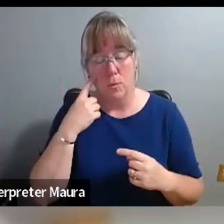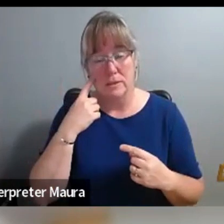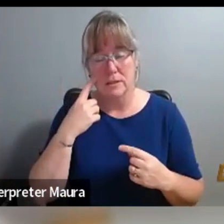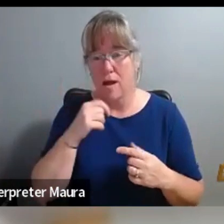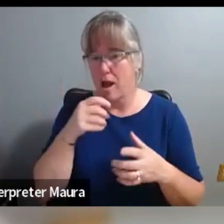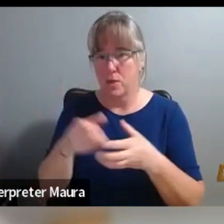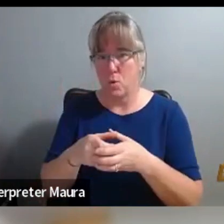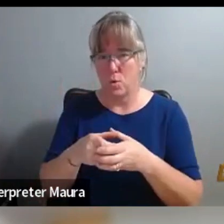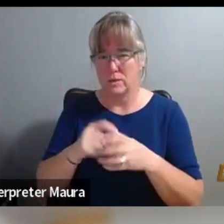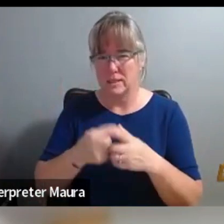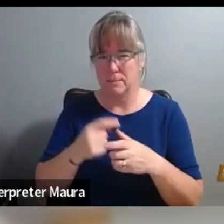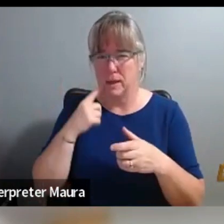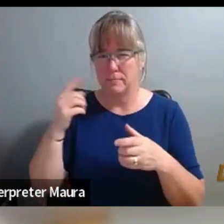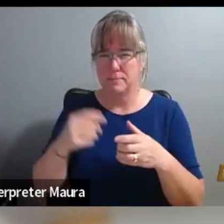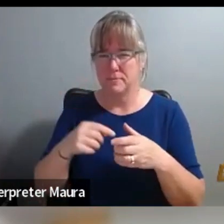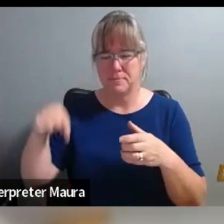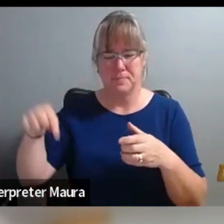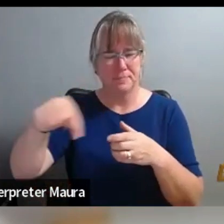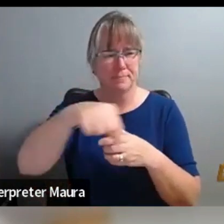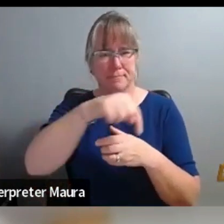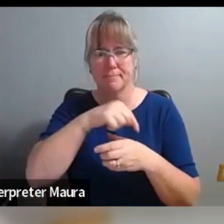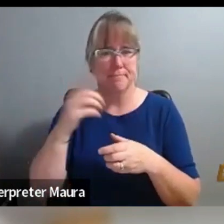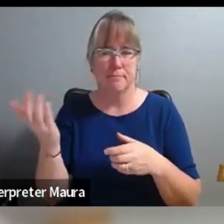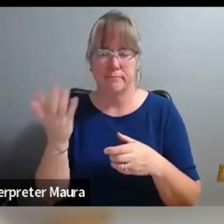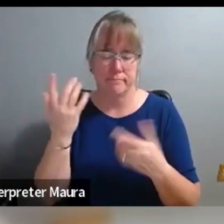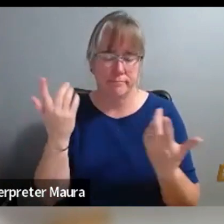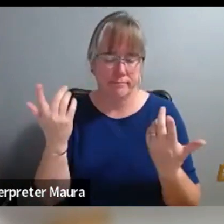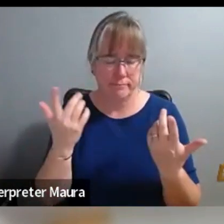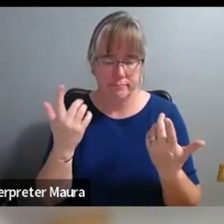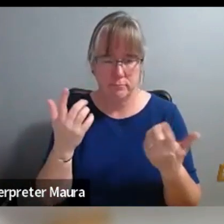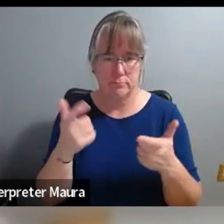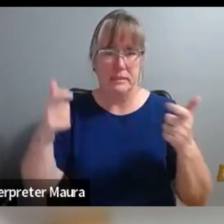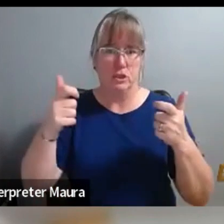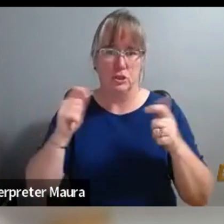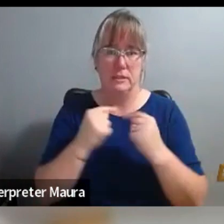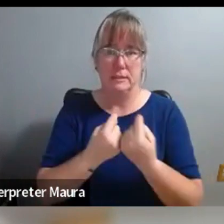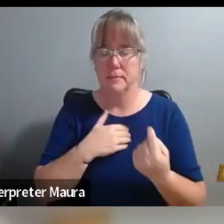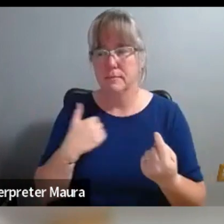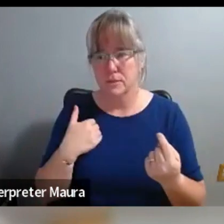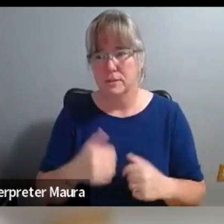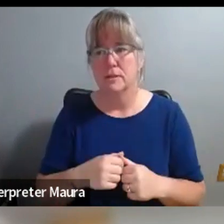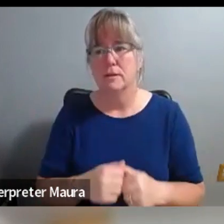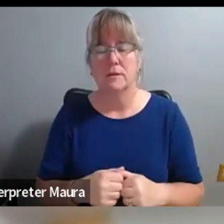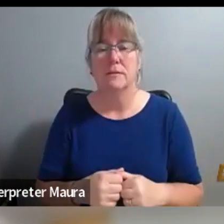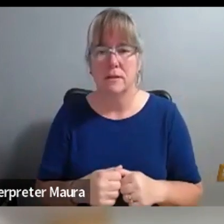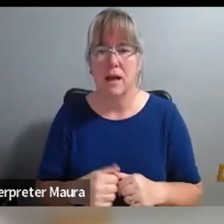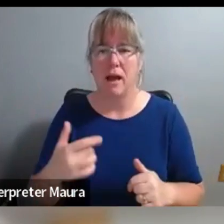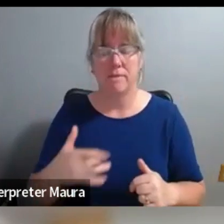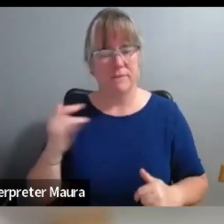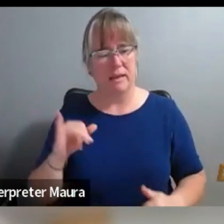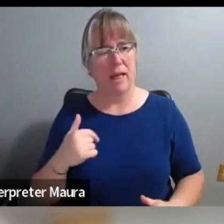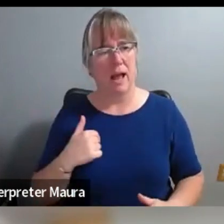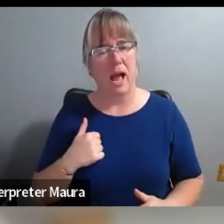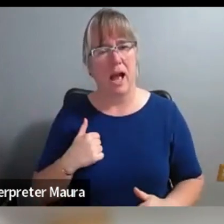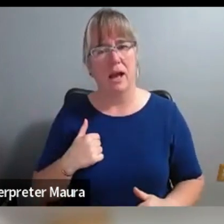core team, but someone, one of the larger team that was going to those table reads said, I feel like I was